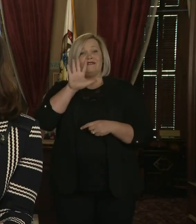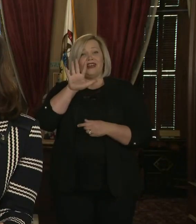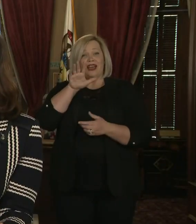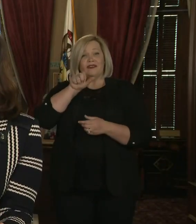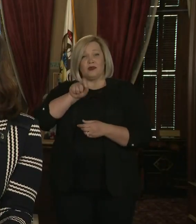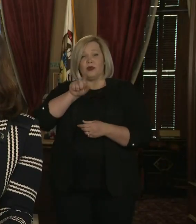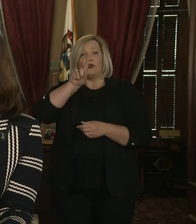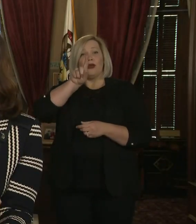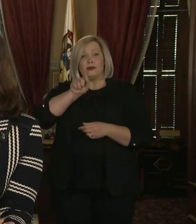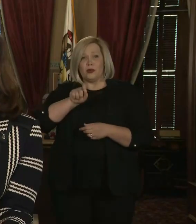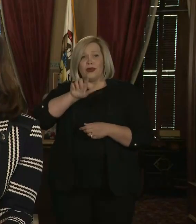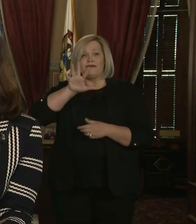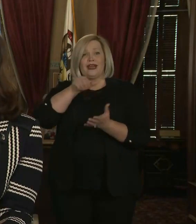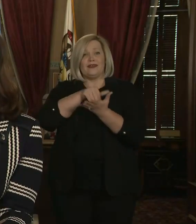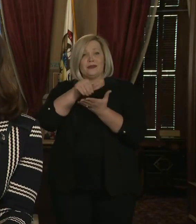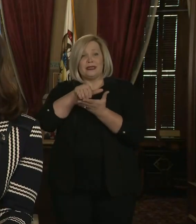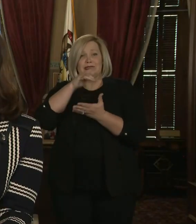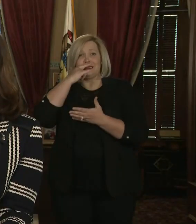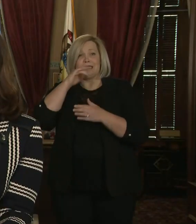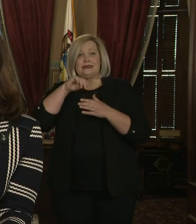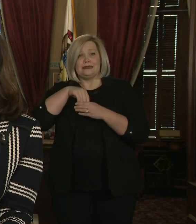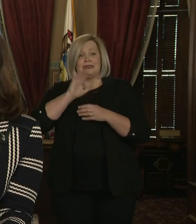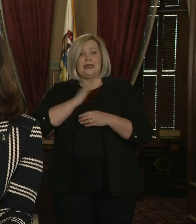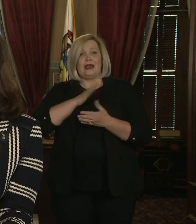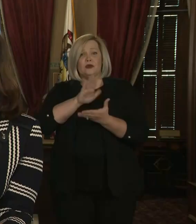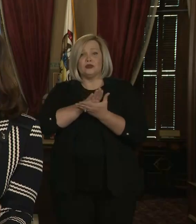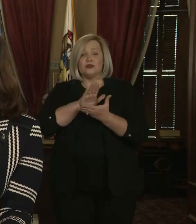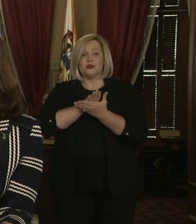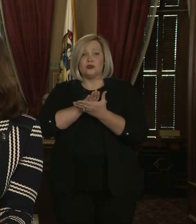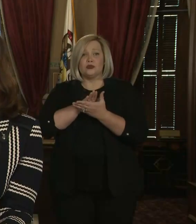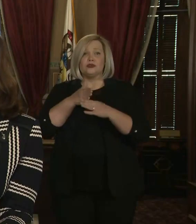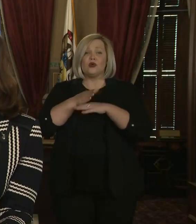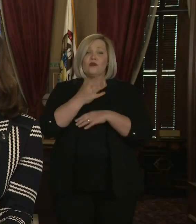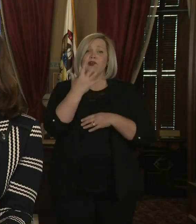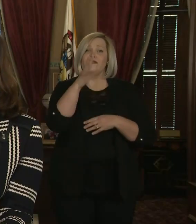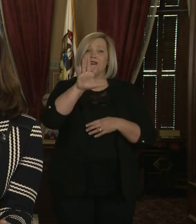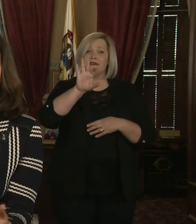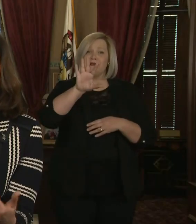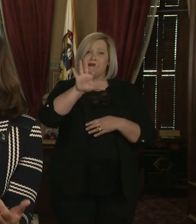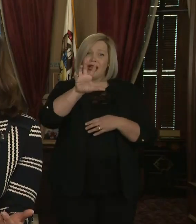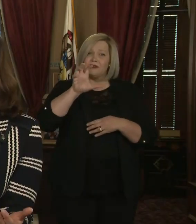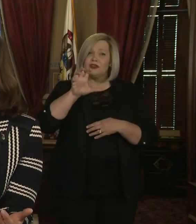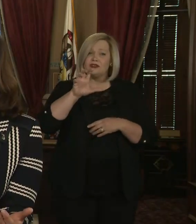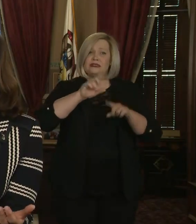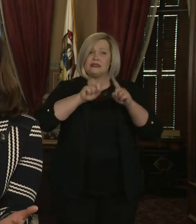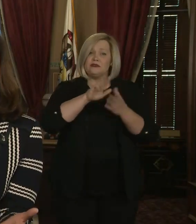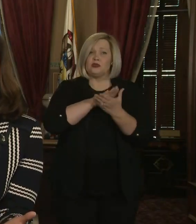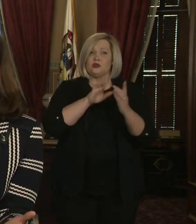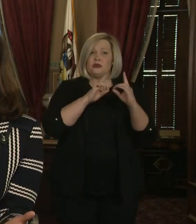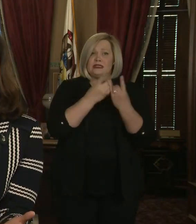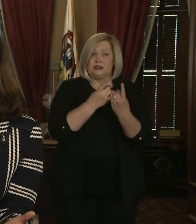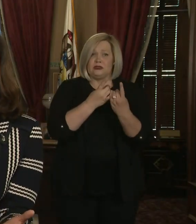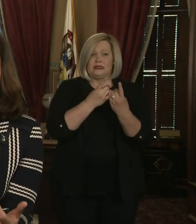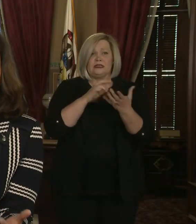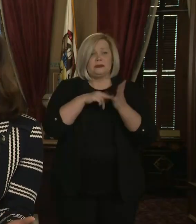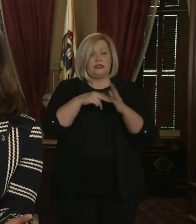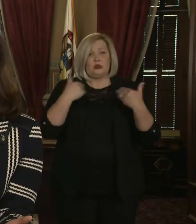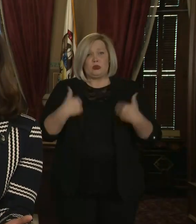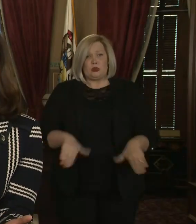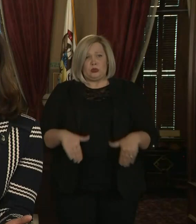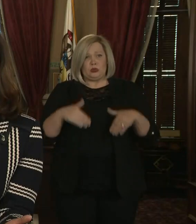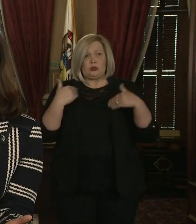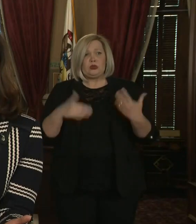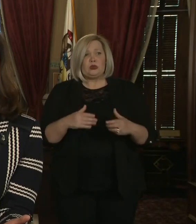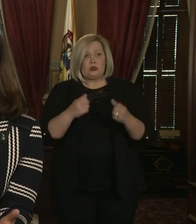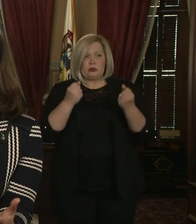schools. We have over 900 different districts. This creates a lot of difficult issues that we needed